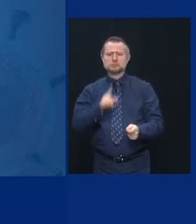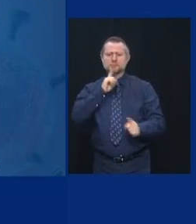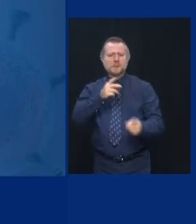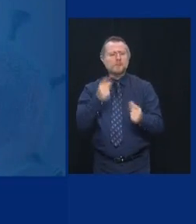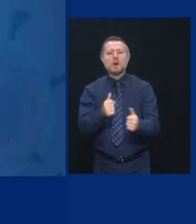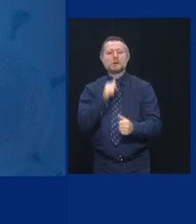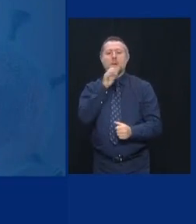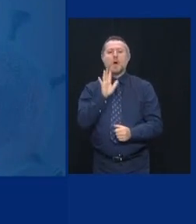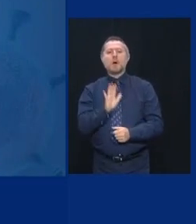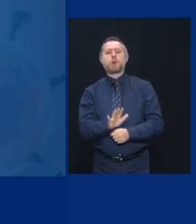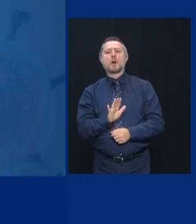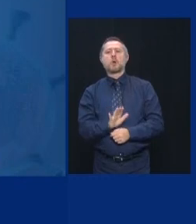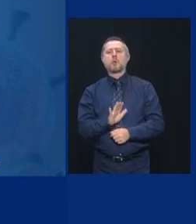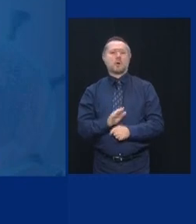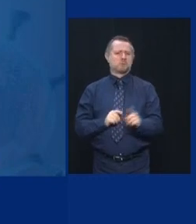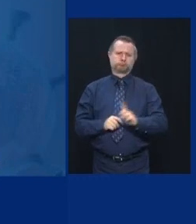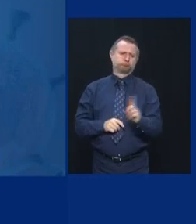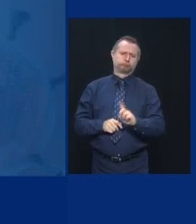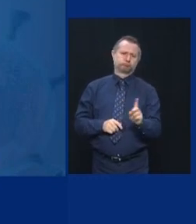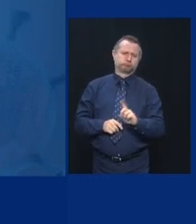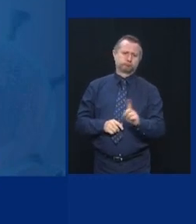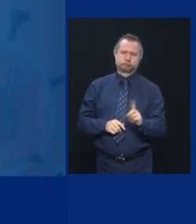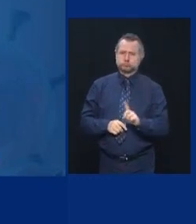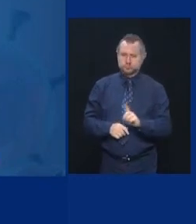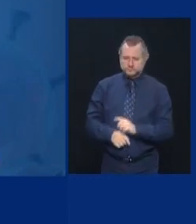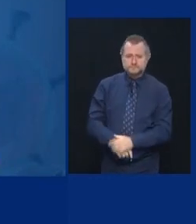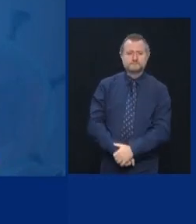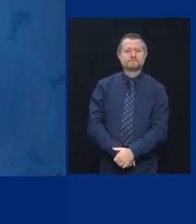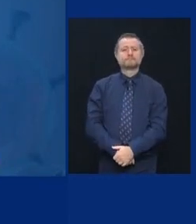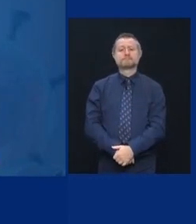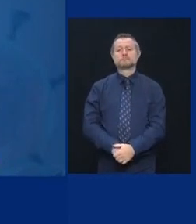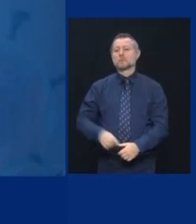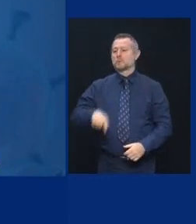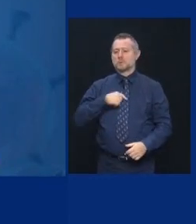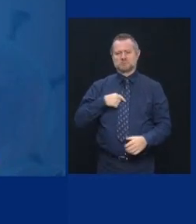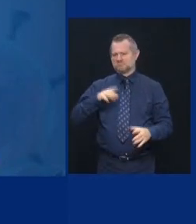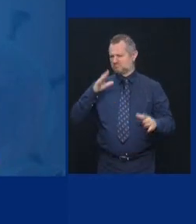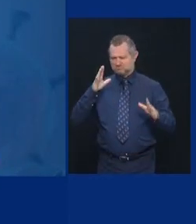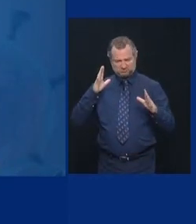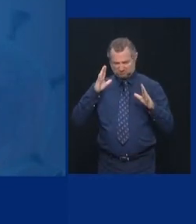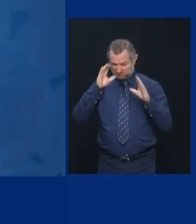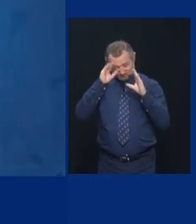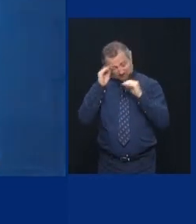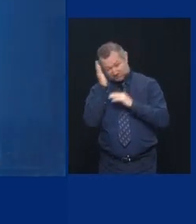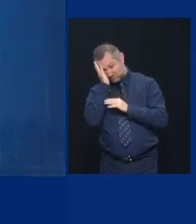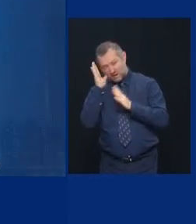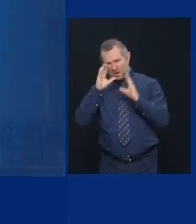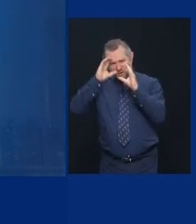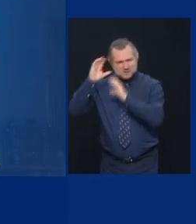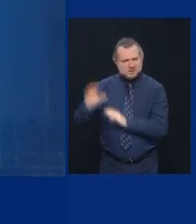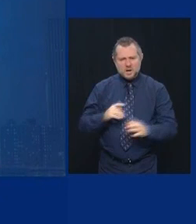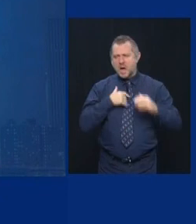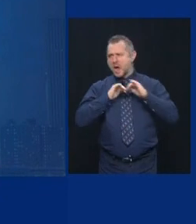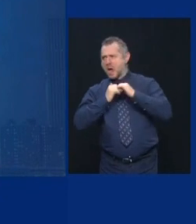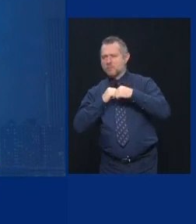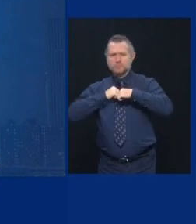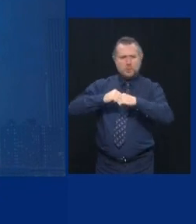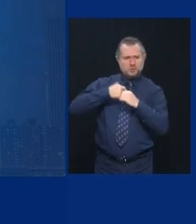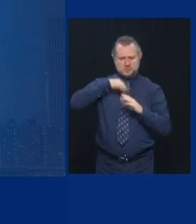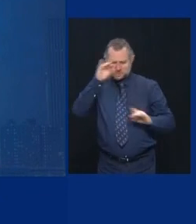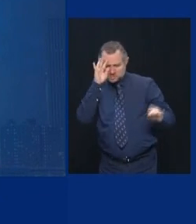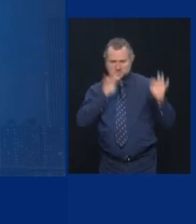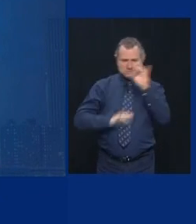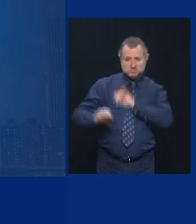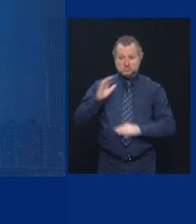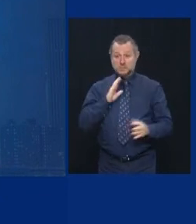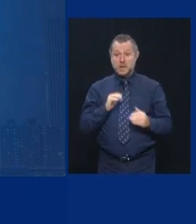That's why I don't sleep at night. So you have to attack the clusters. How do you attack